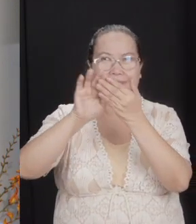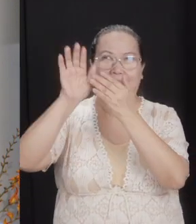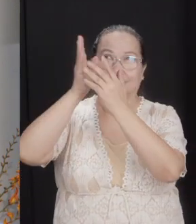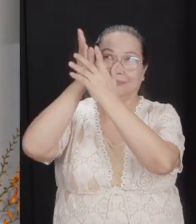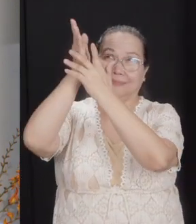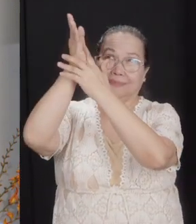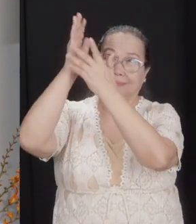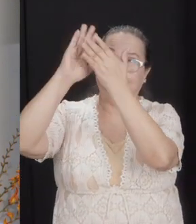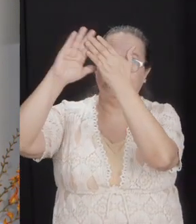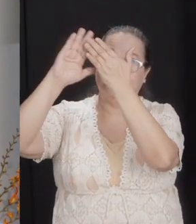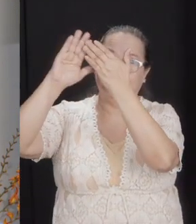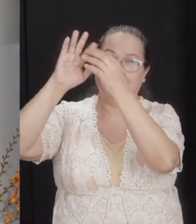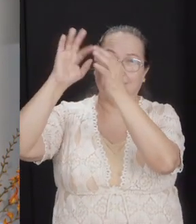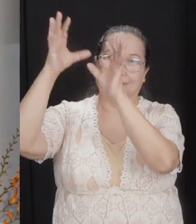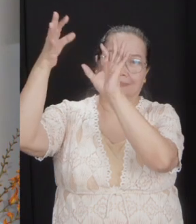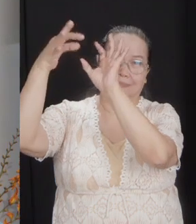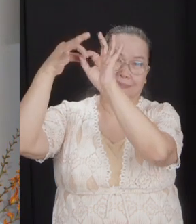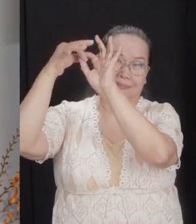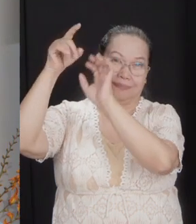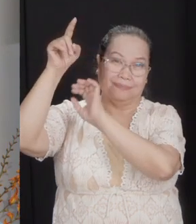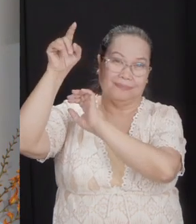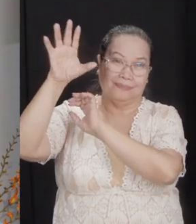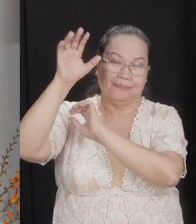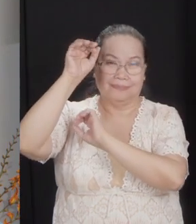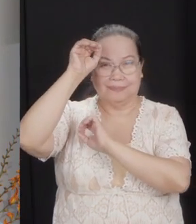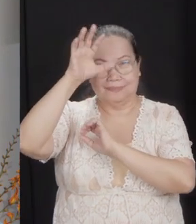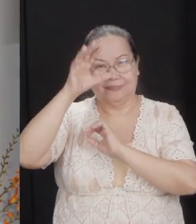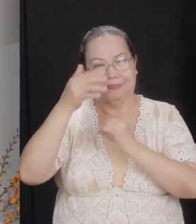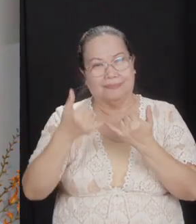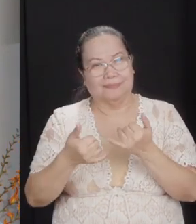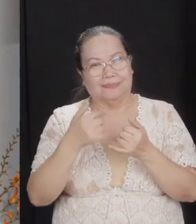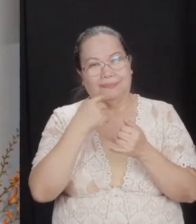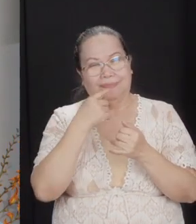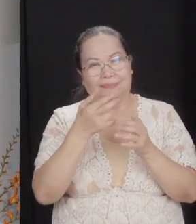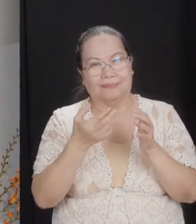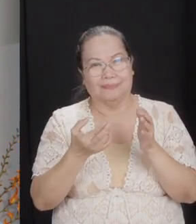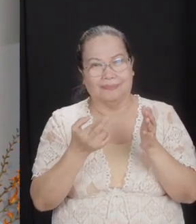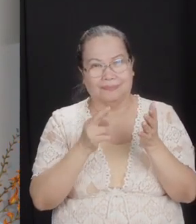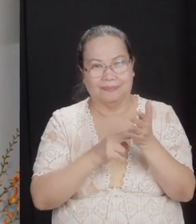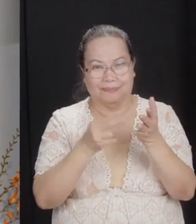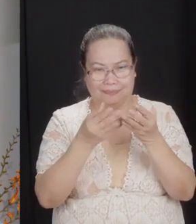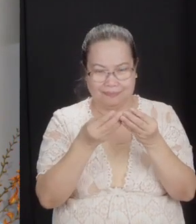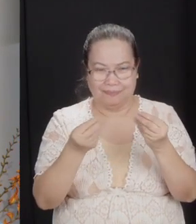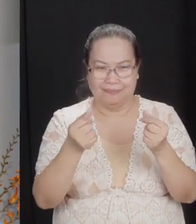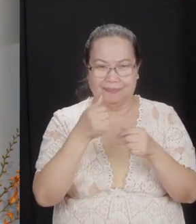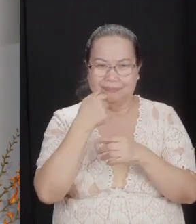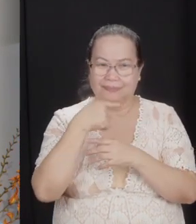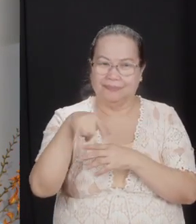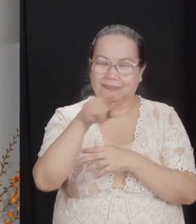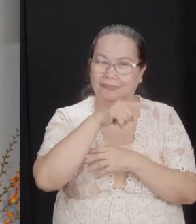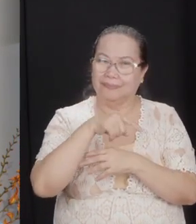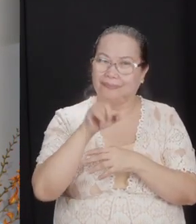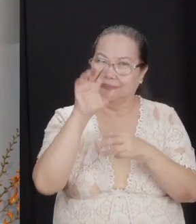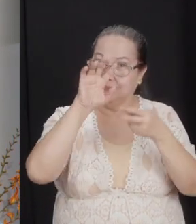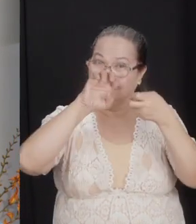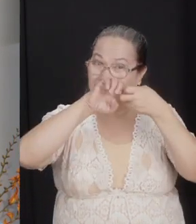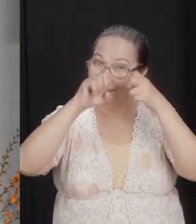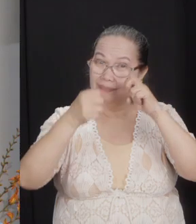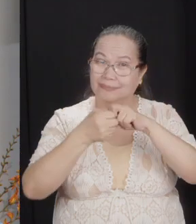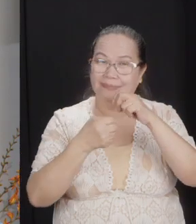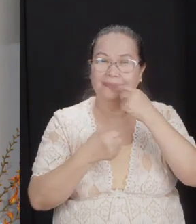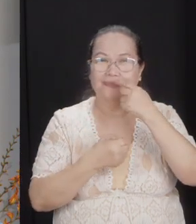reconciled to him. Let's look at the resolution of the crisis, friends. I purposely omitted,